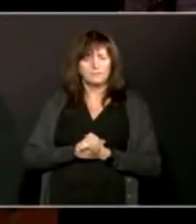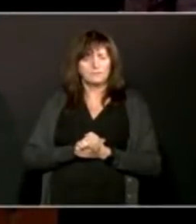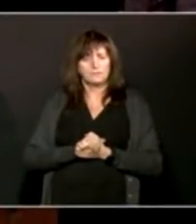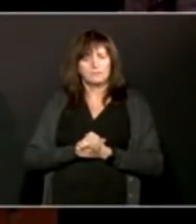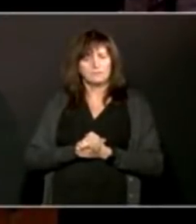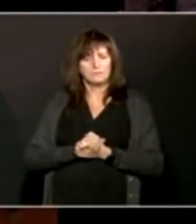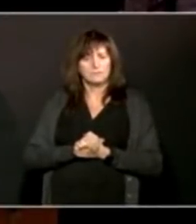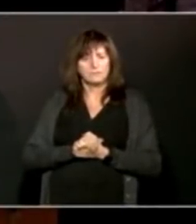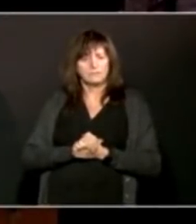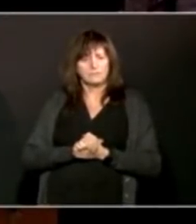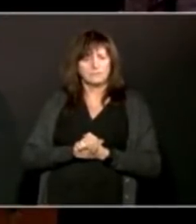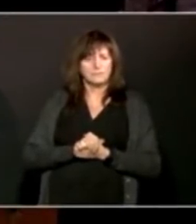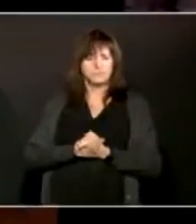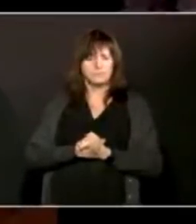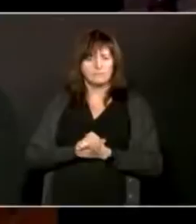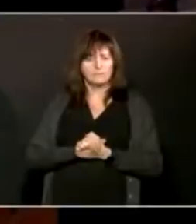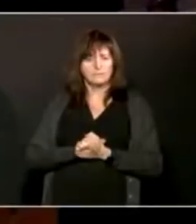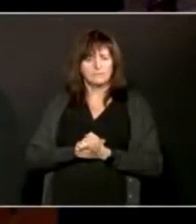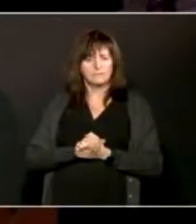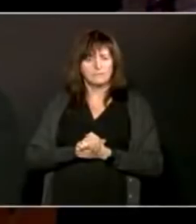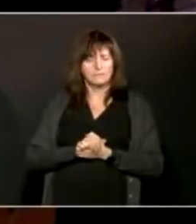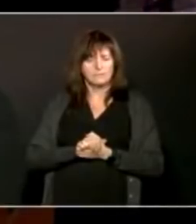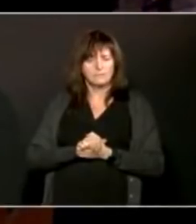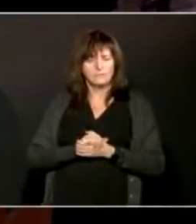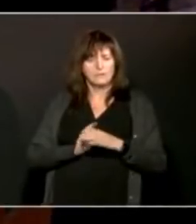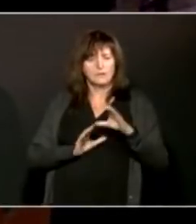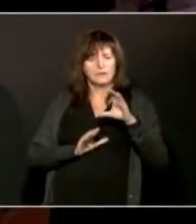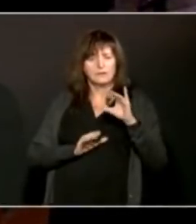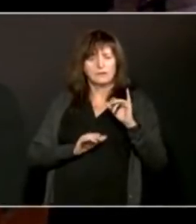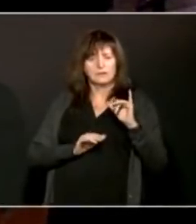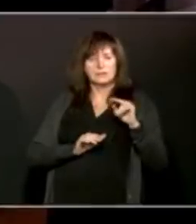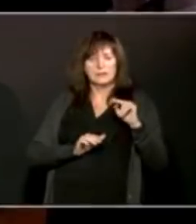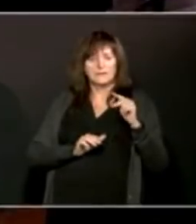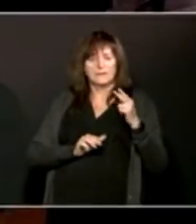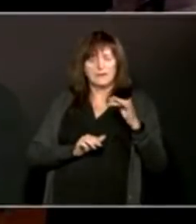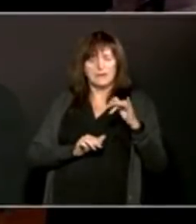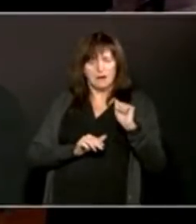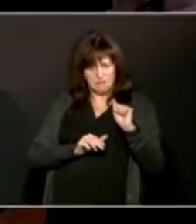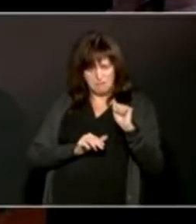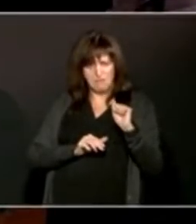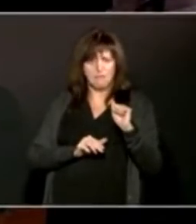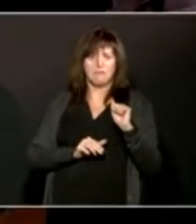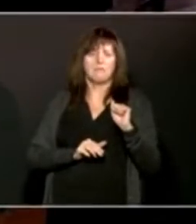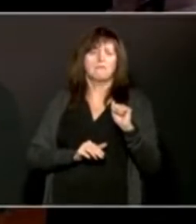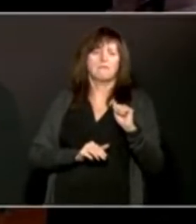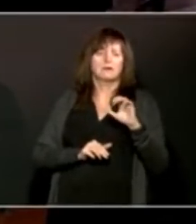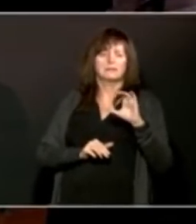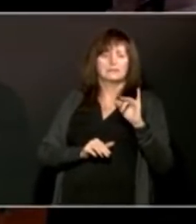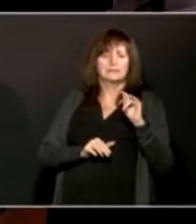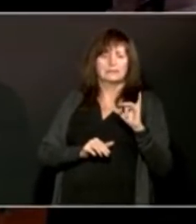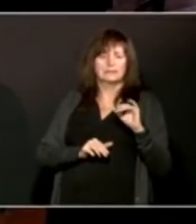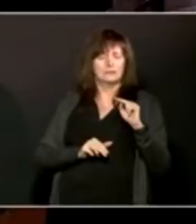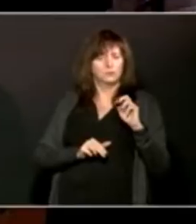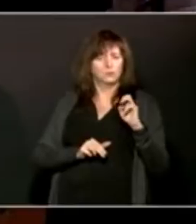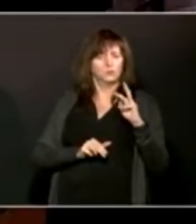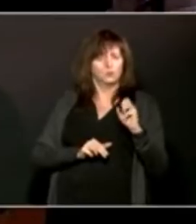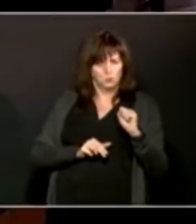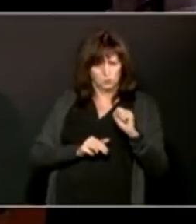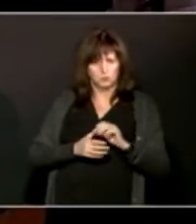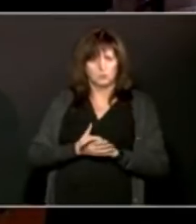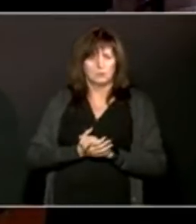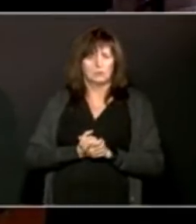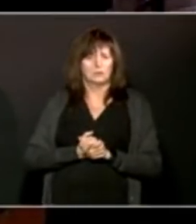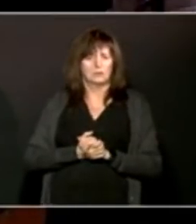question comes from Cynthia Mulligan from City News. Cynthia, please go ahead. Hello, doctors. The Ontario